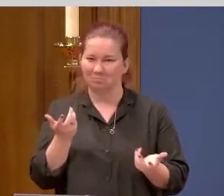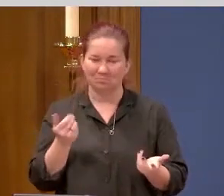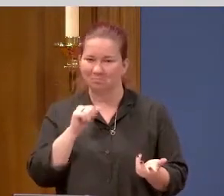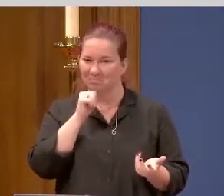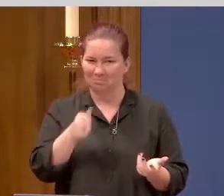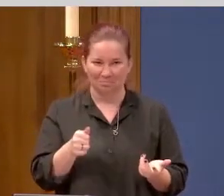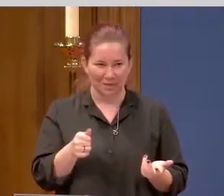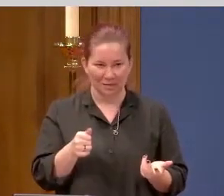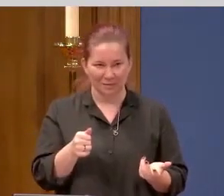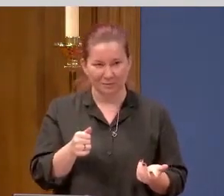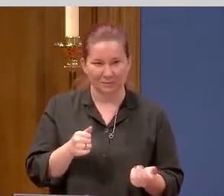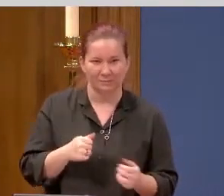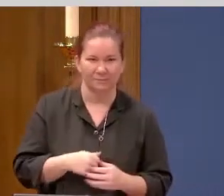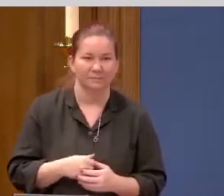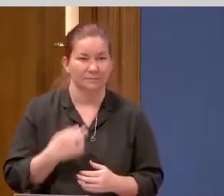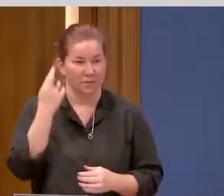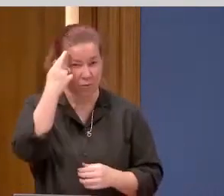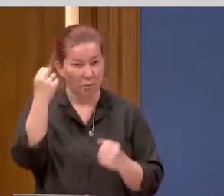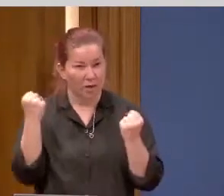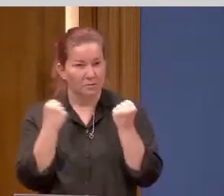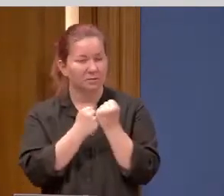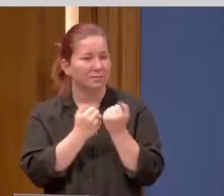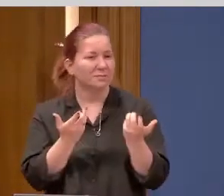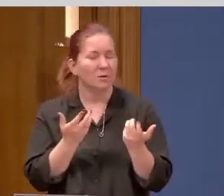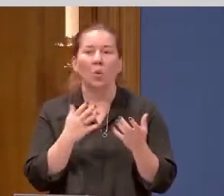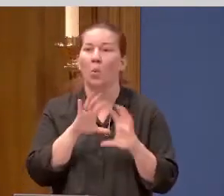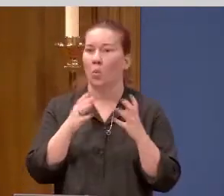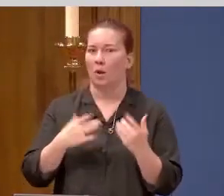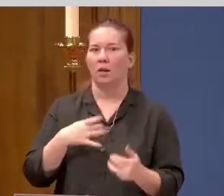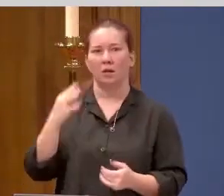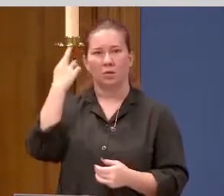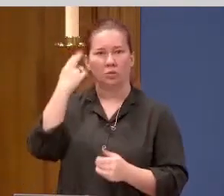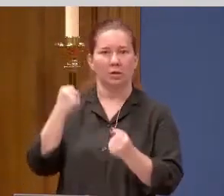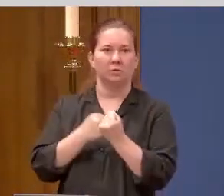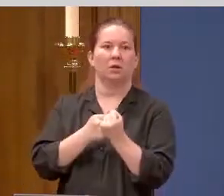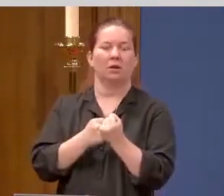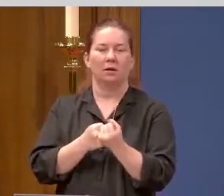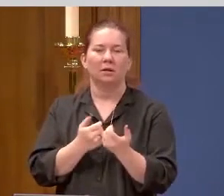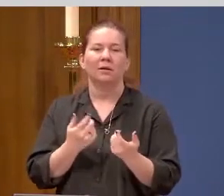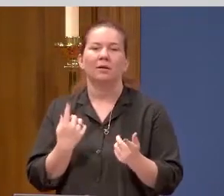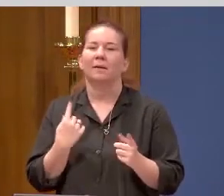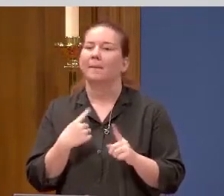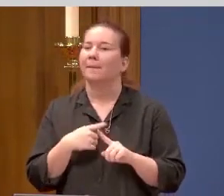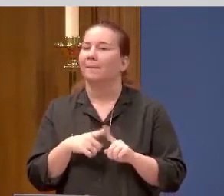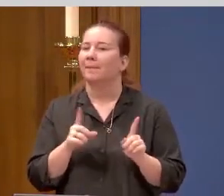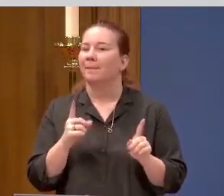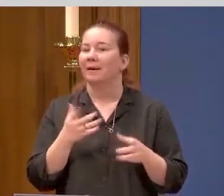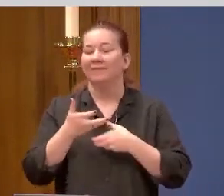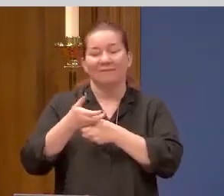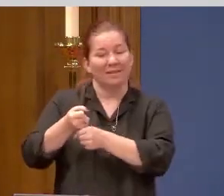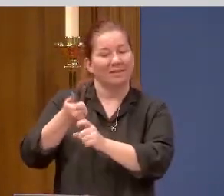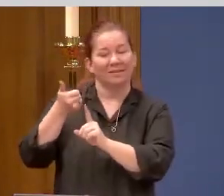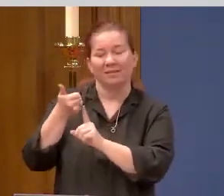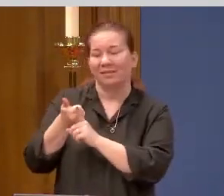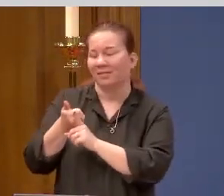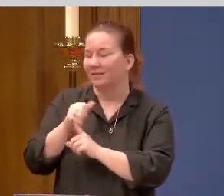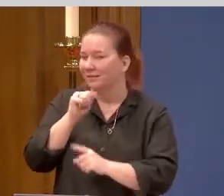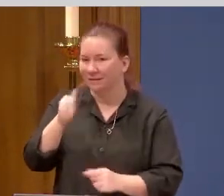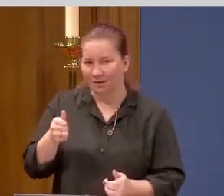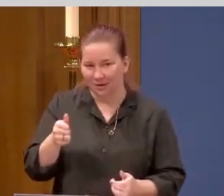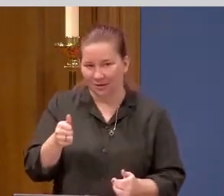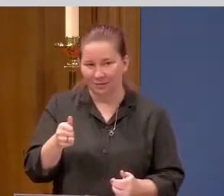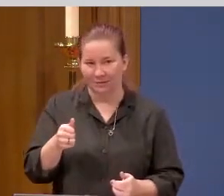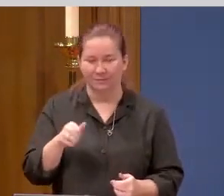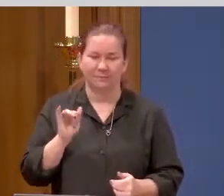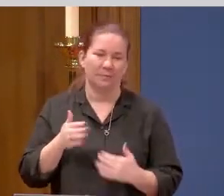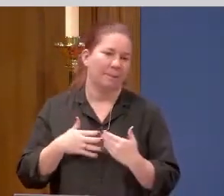rational. The world likes things to be rational. But faith isn't rational. Faith is